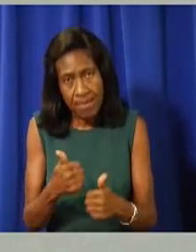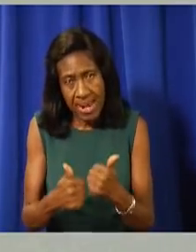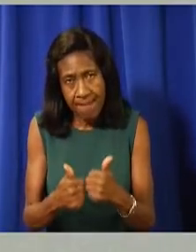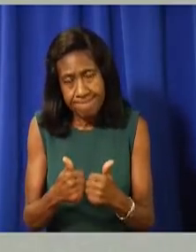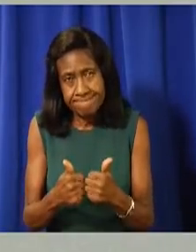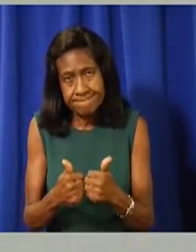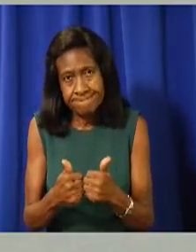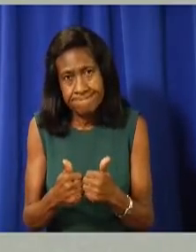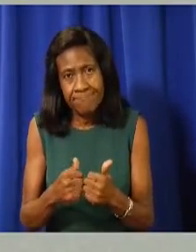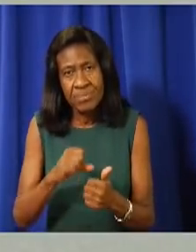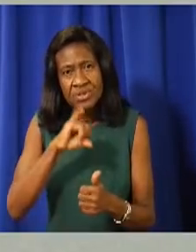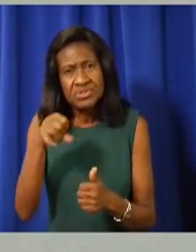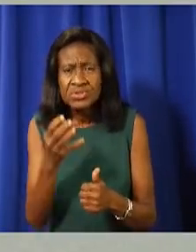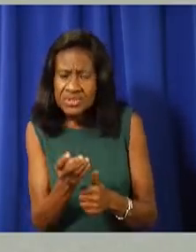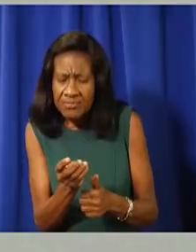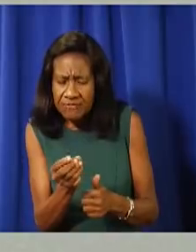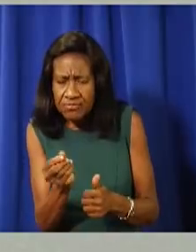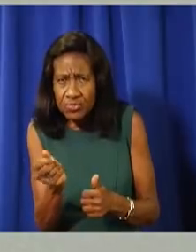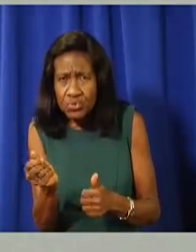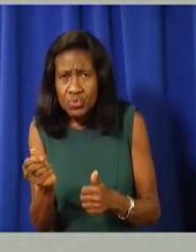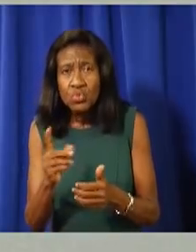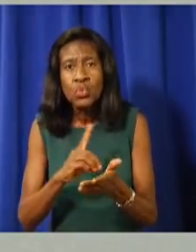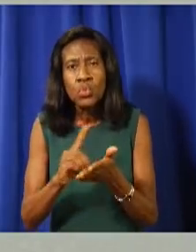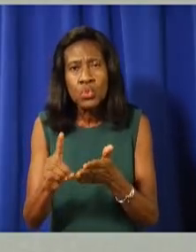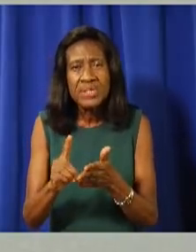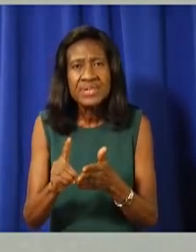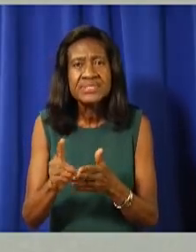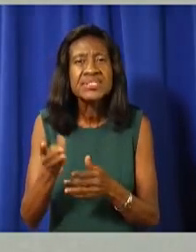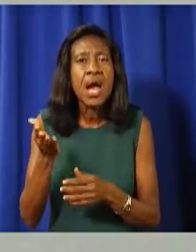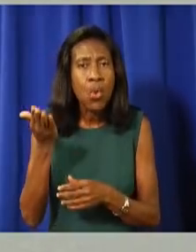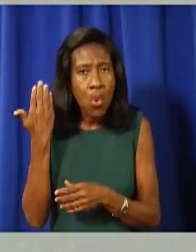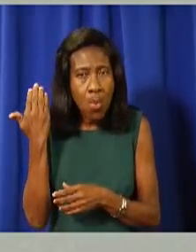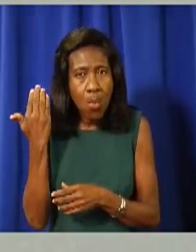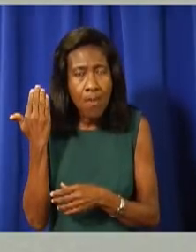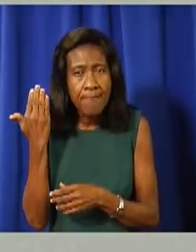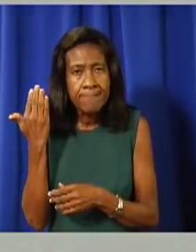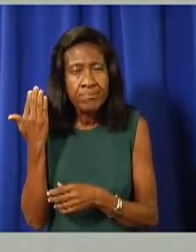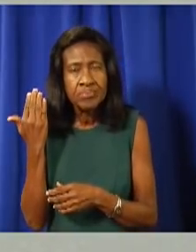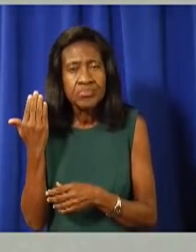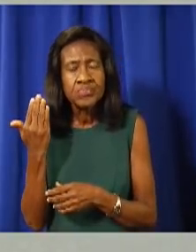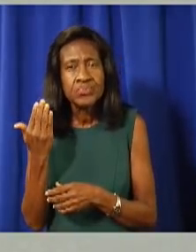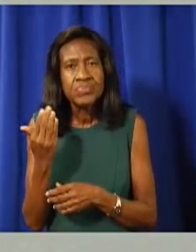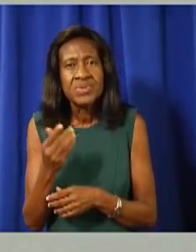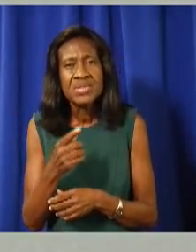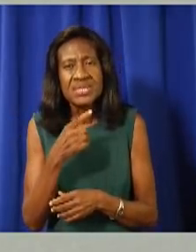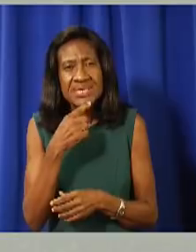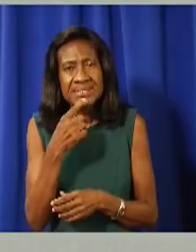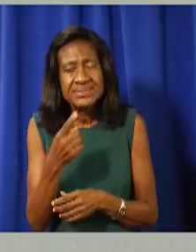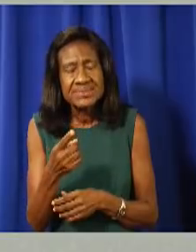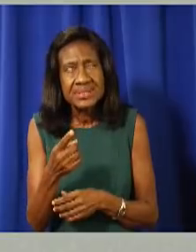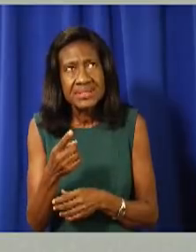Just a few weeks ago, they were suggesting that government